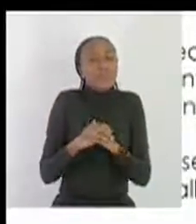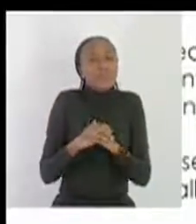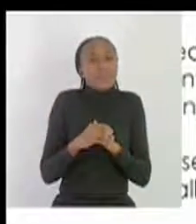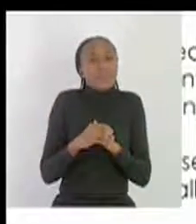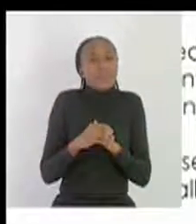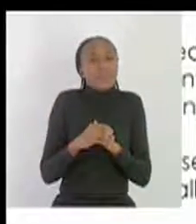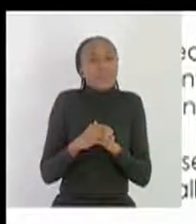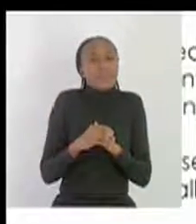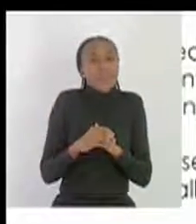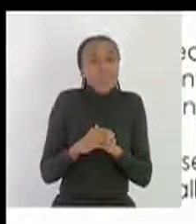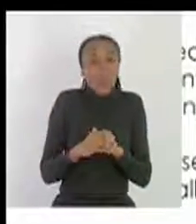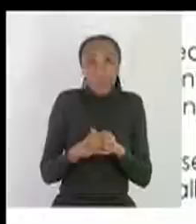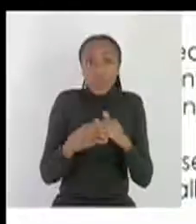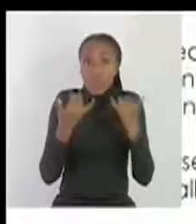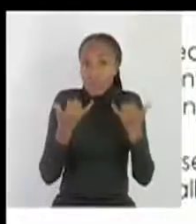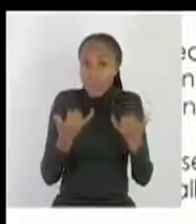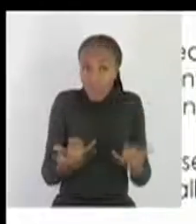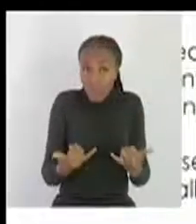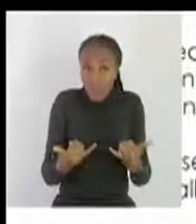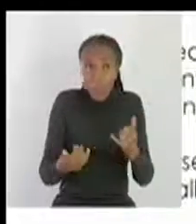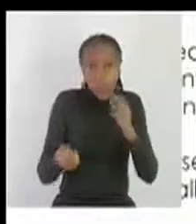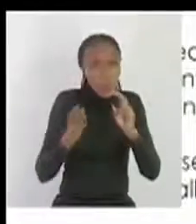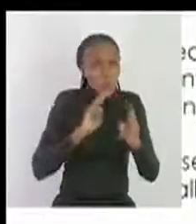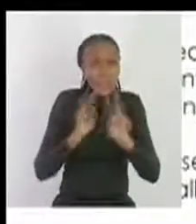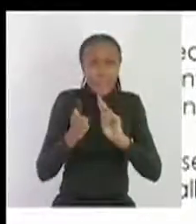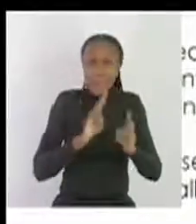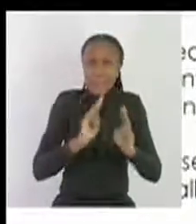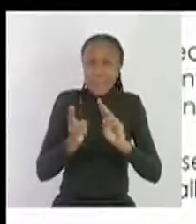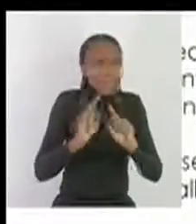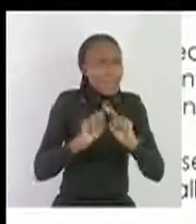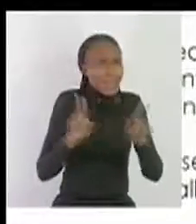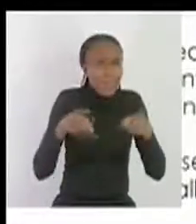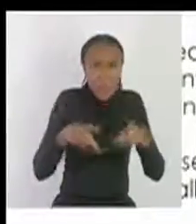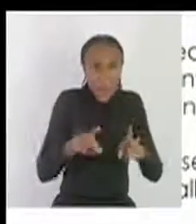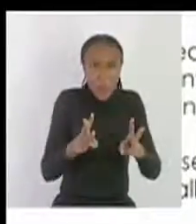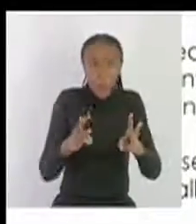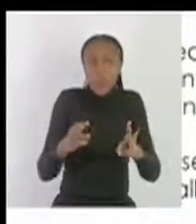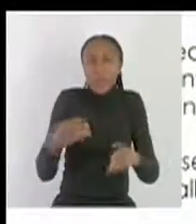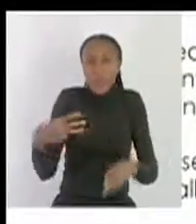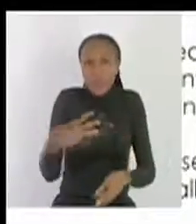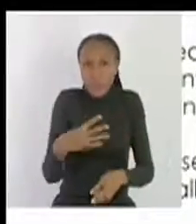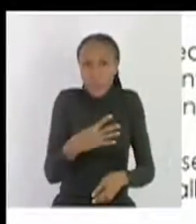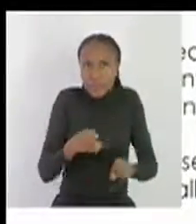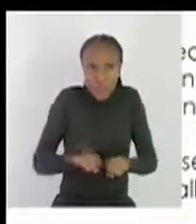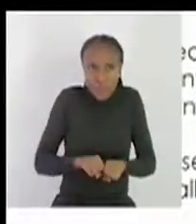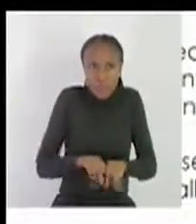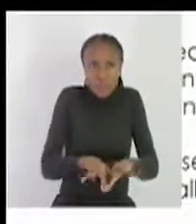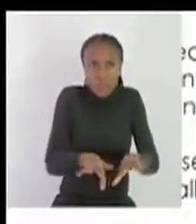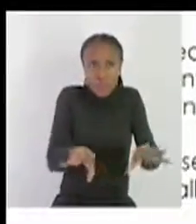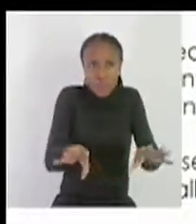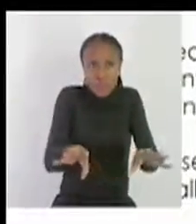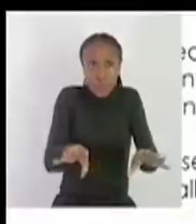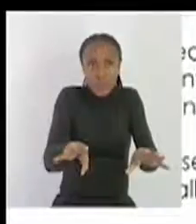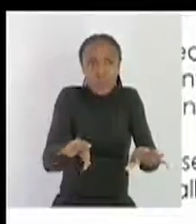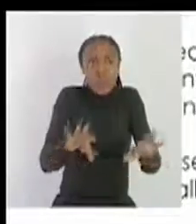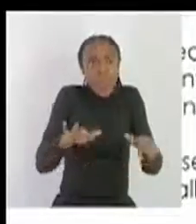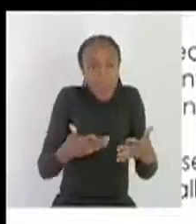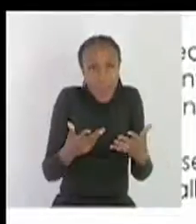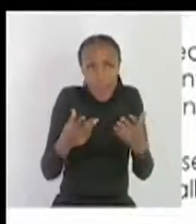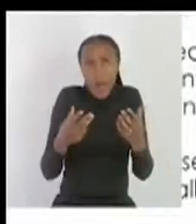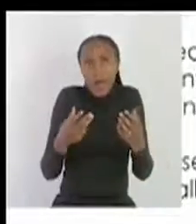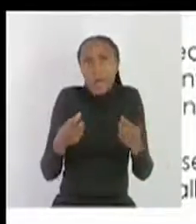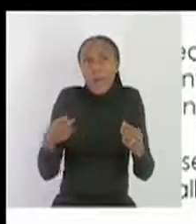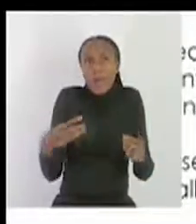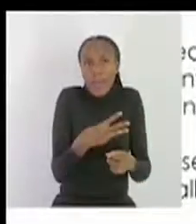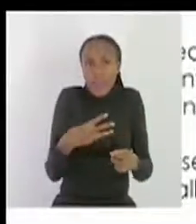today we have spoken about the different ways in which HIV is transmitted and then also some ways in which HIV is